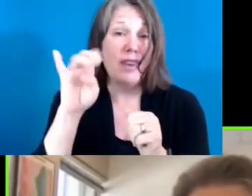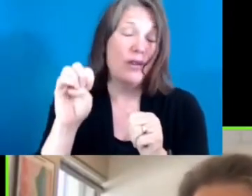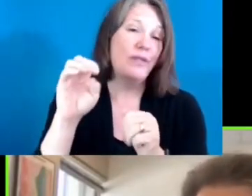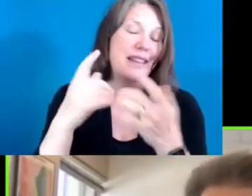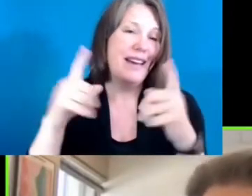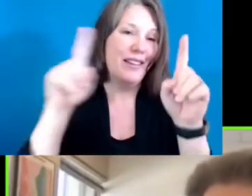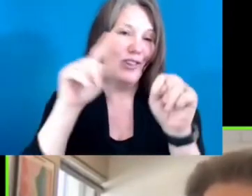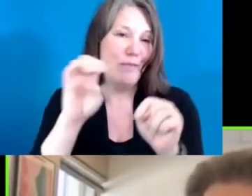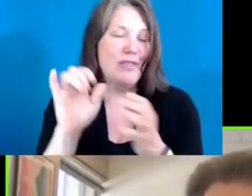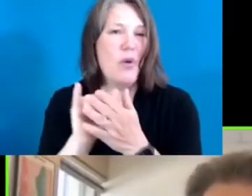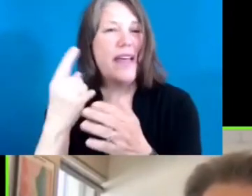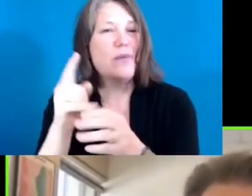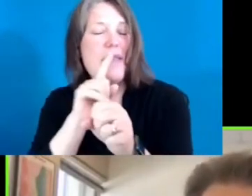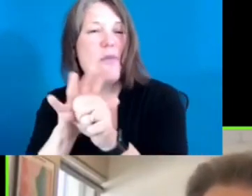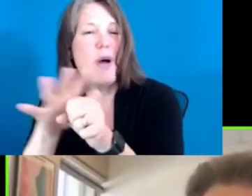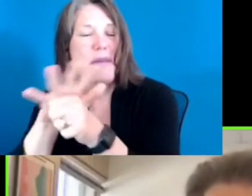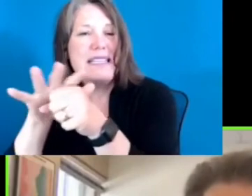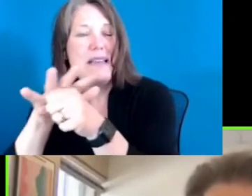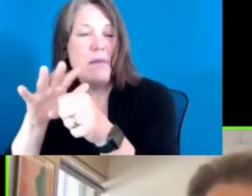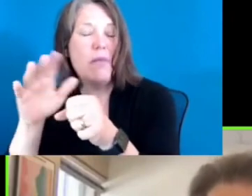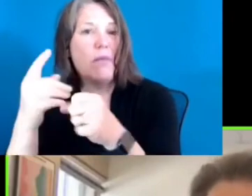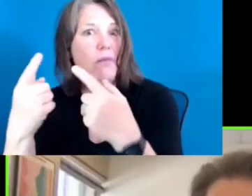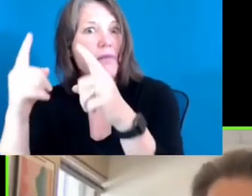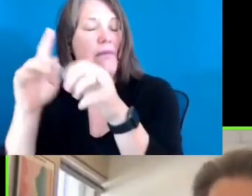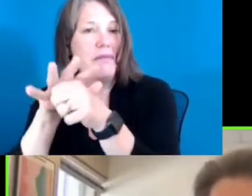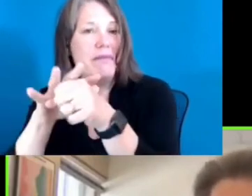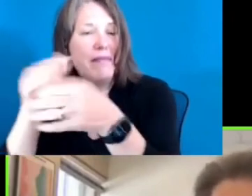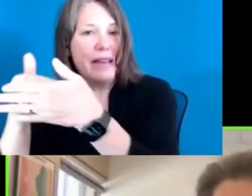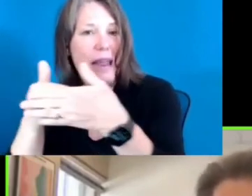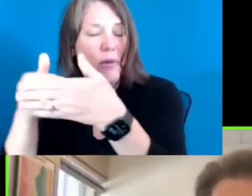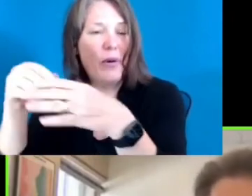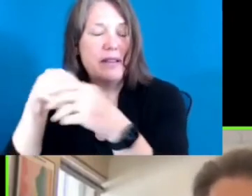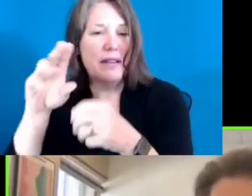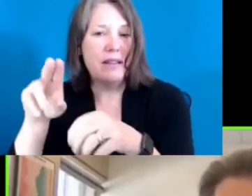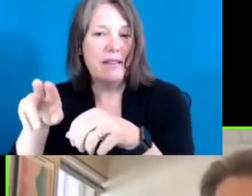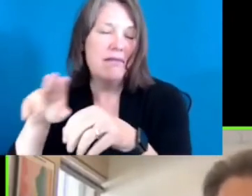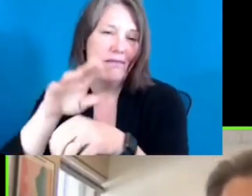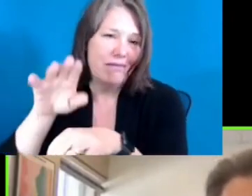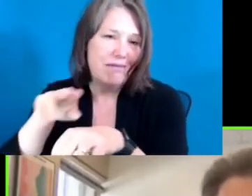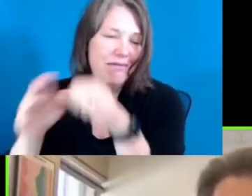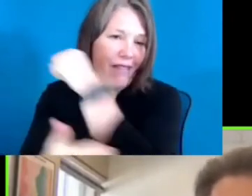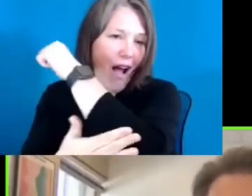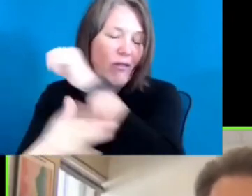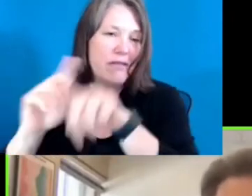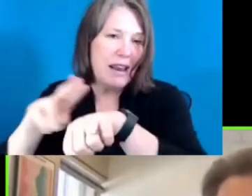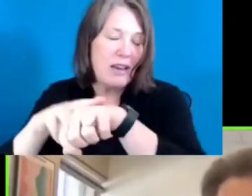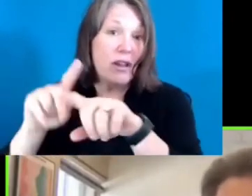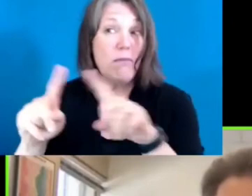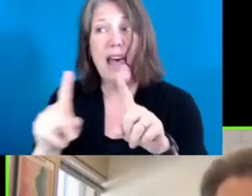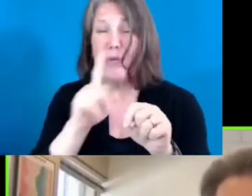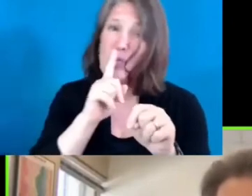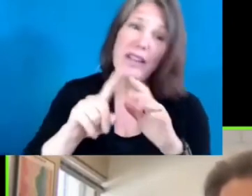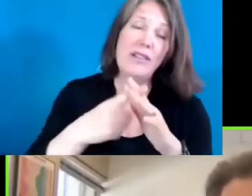which is one of the promised neighborhoods in the nation. But it grew out of, I would say, a very important but